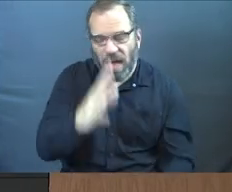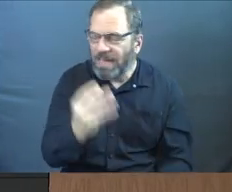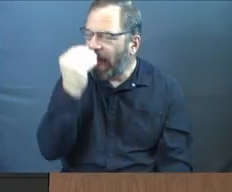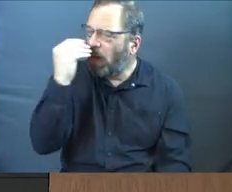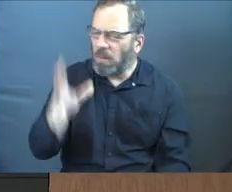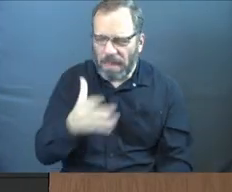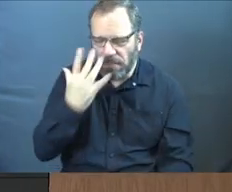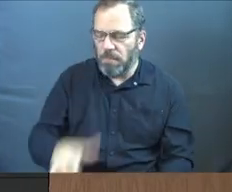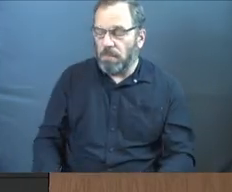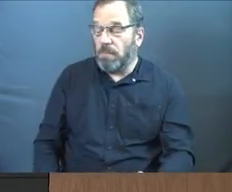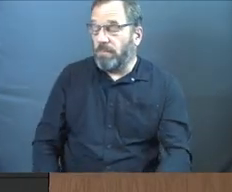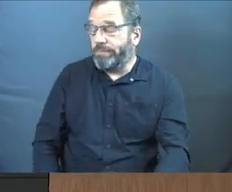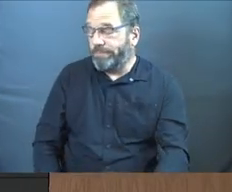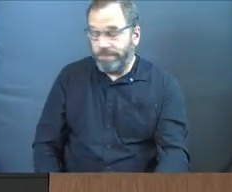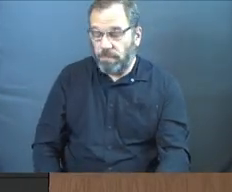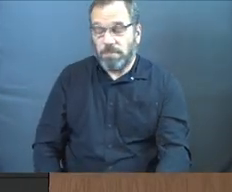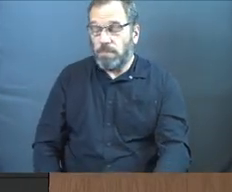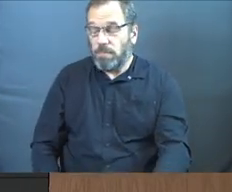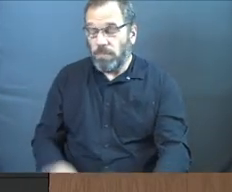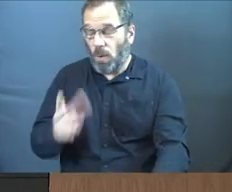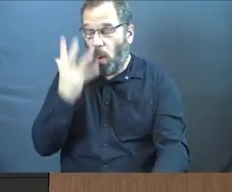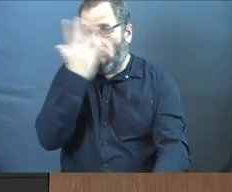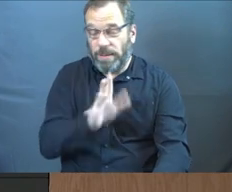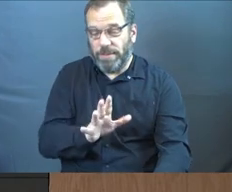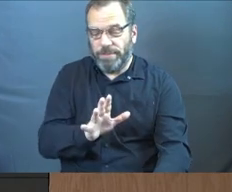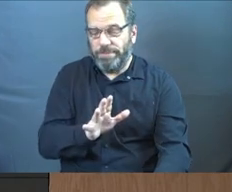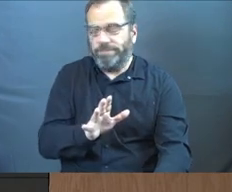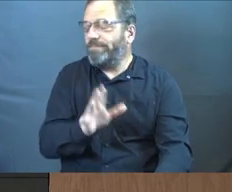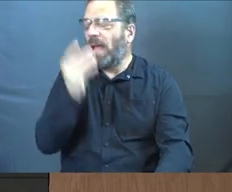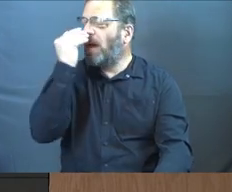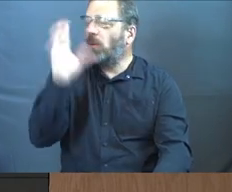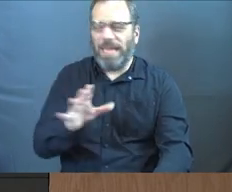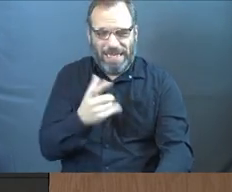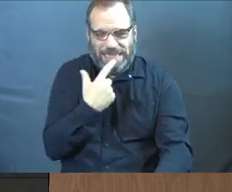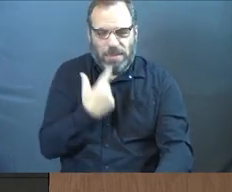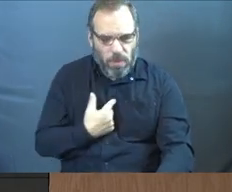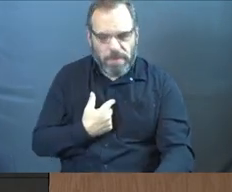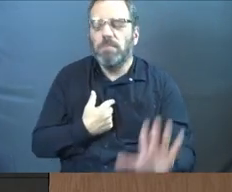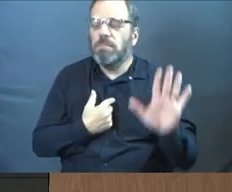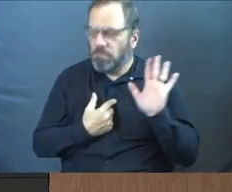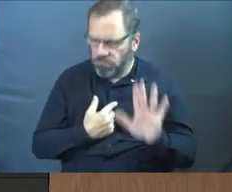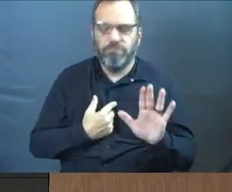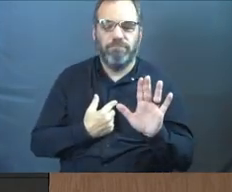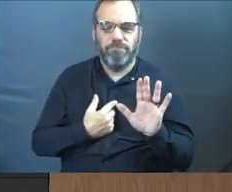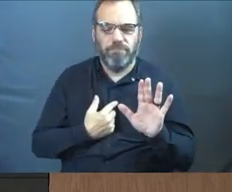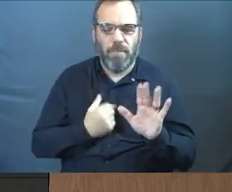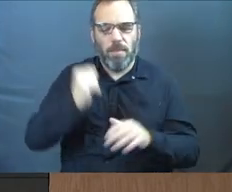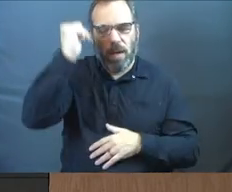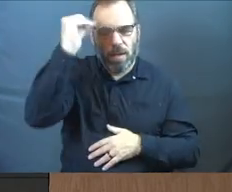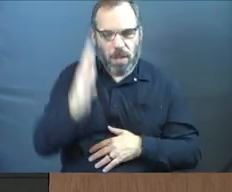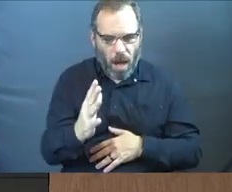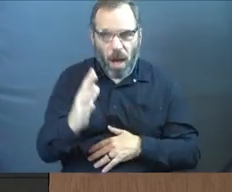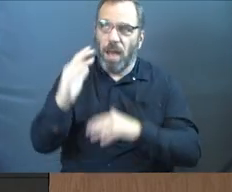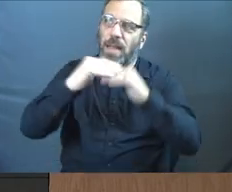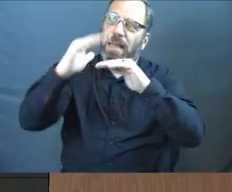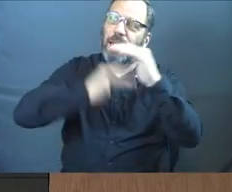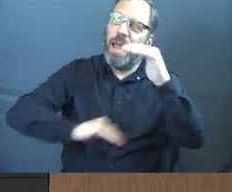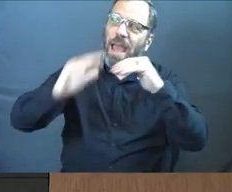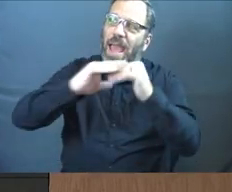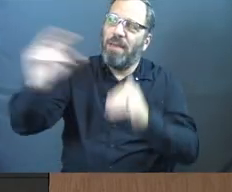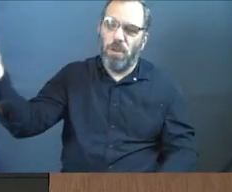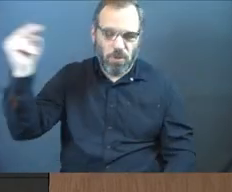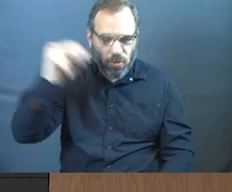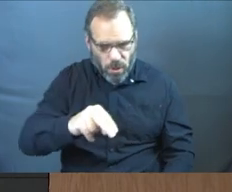don't care how they smell. I don't care how they look. I don't care what they just said. That God in heaven